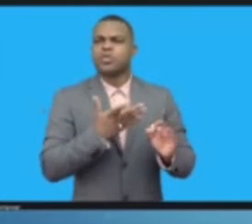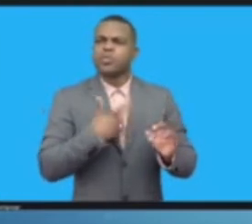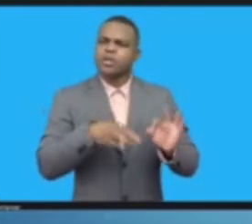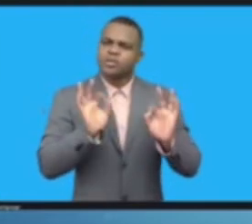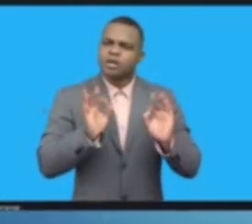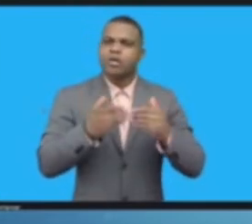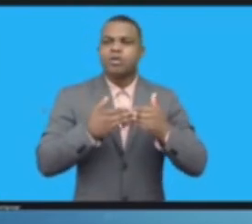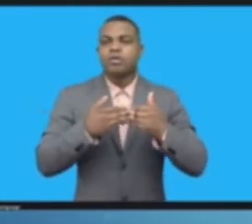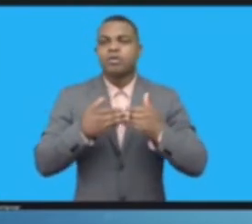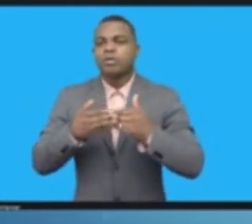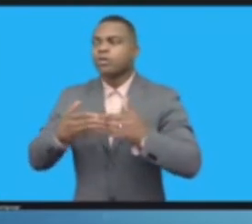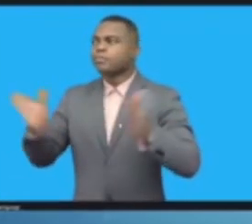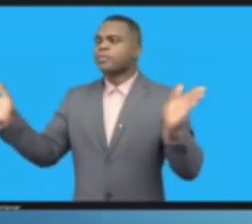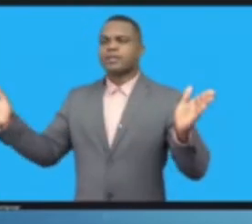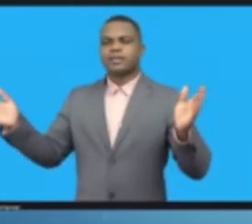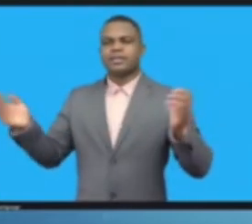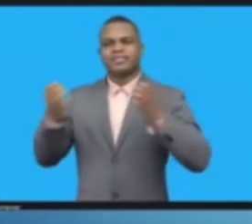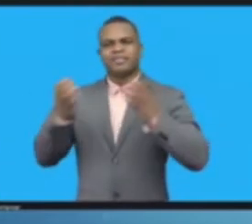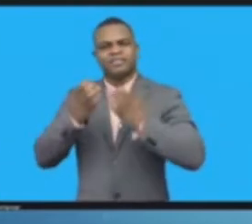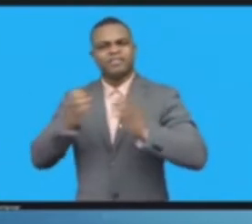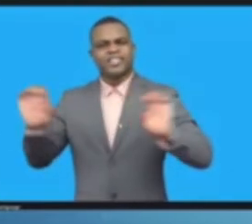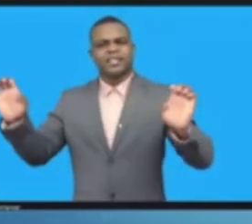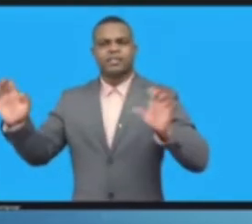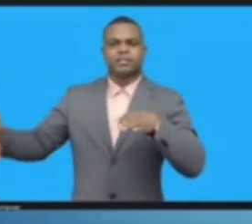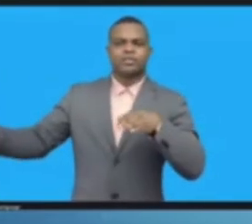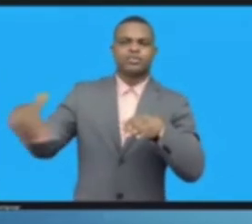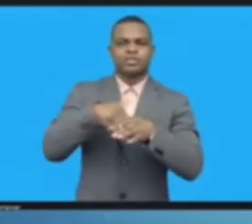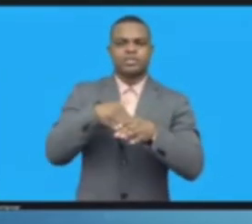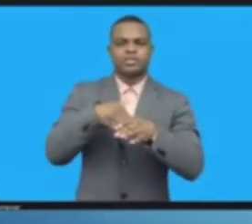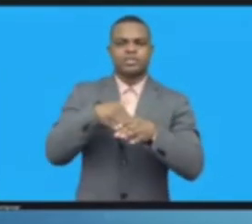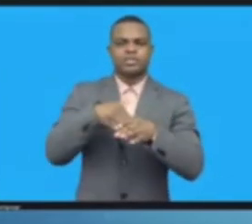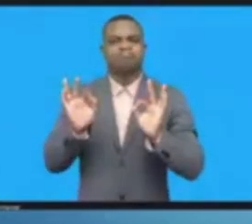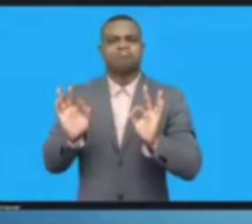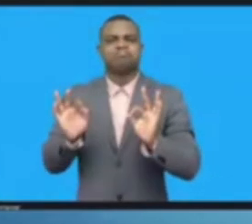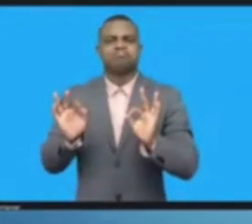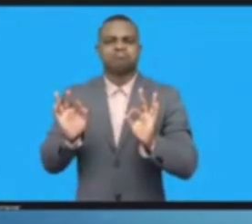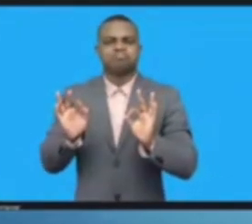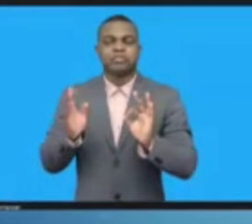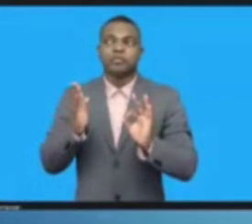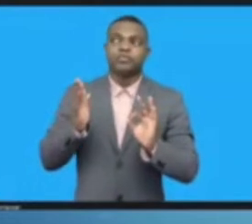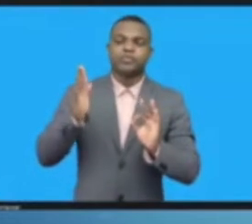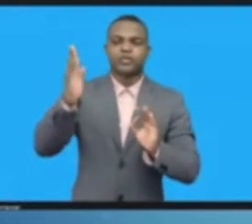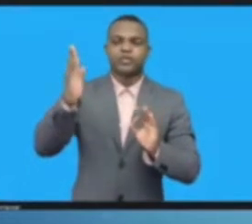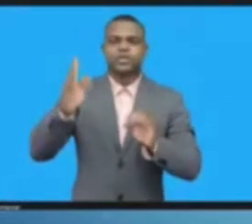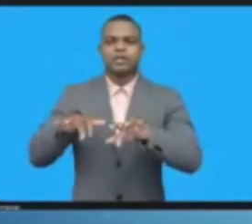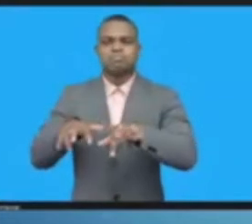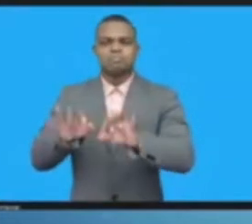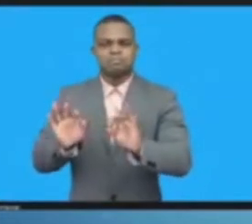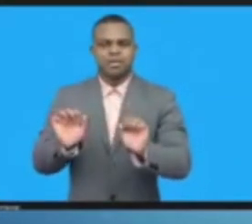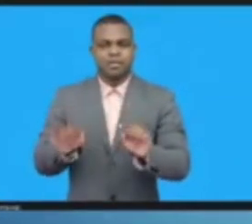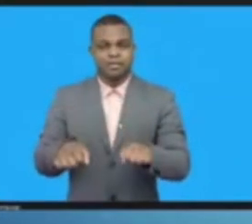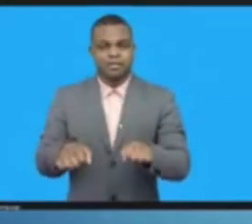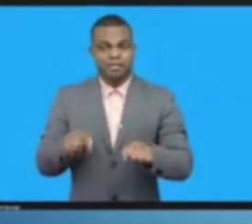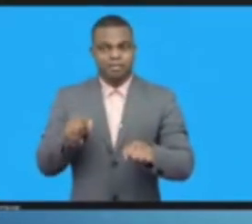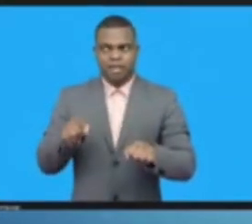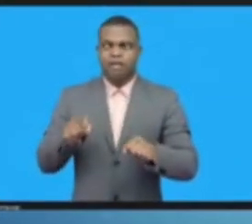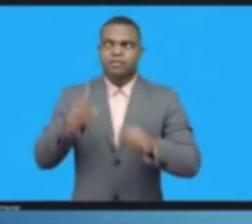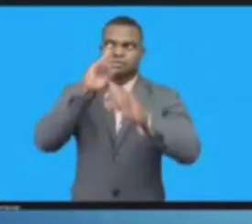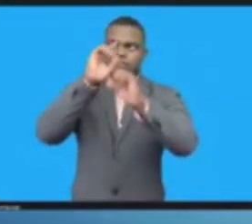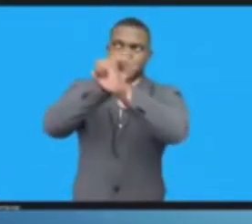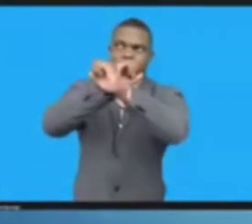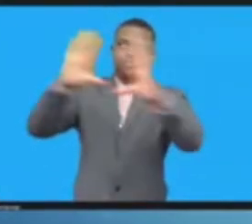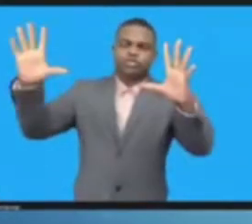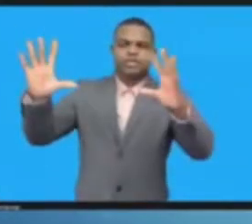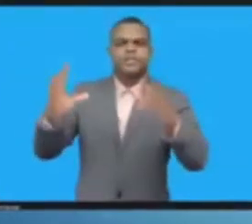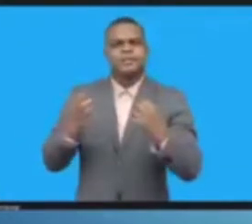never, ever connected to the internet. And it's a bold vision in a world where